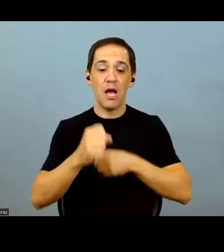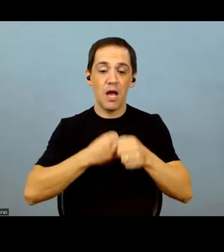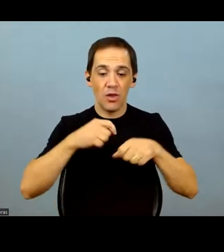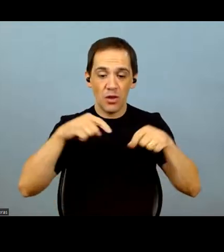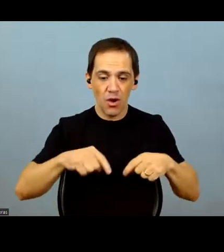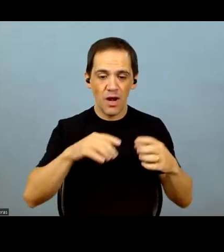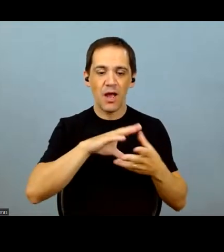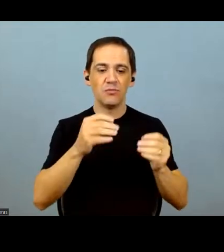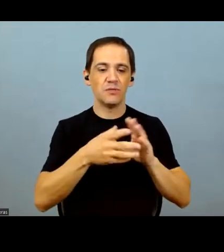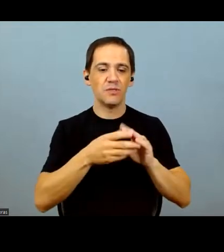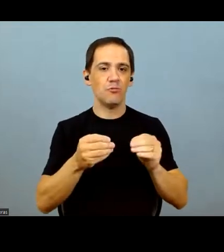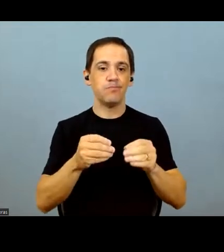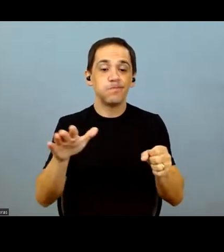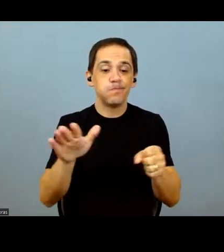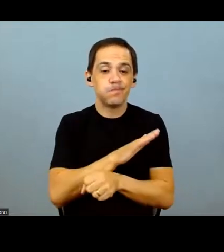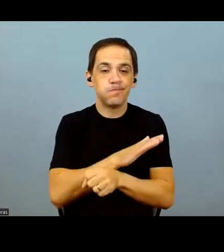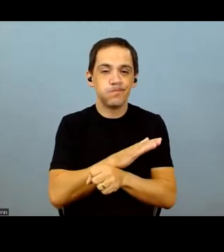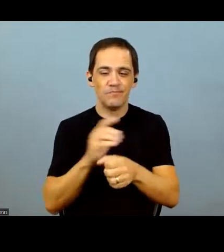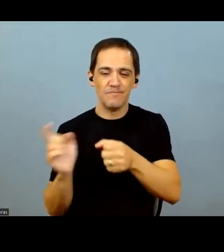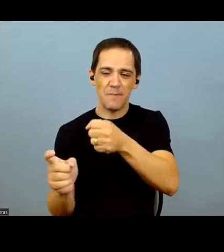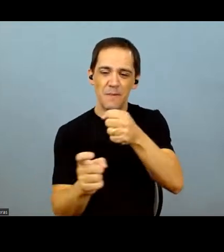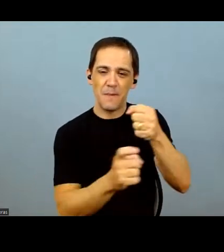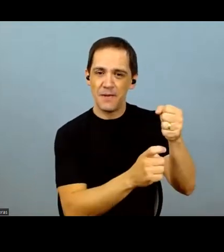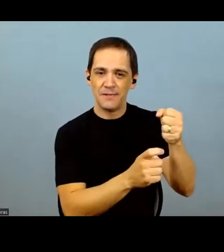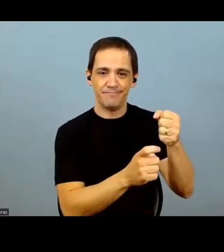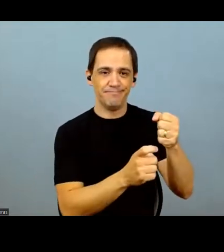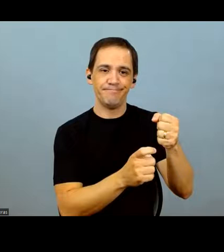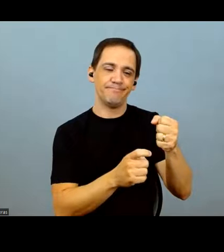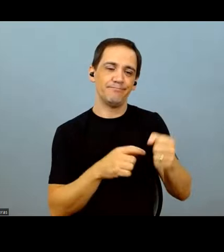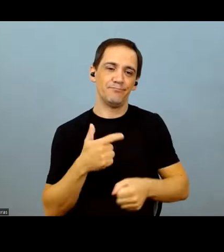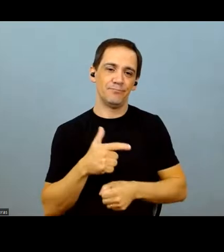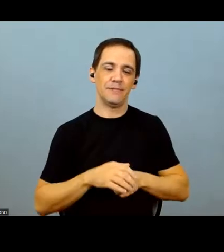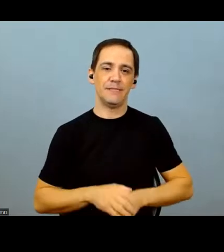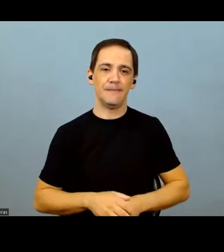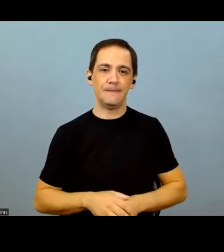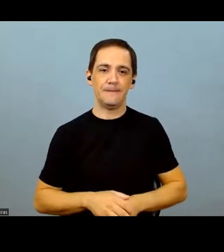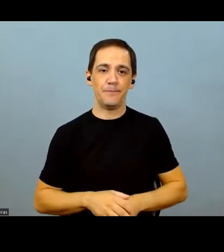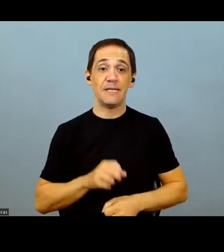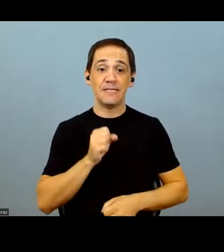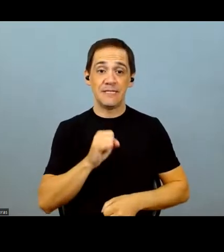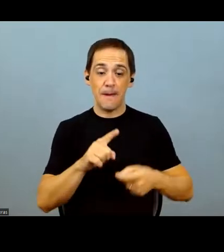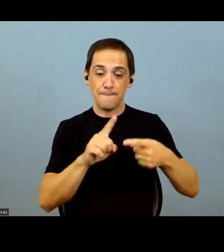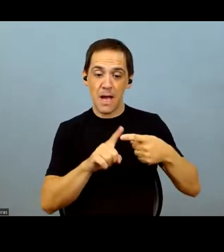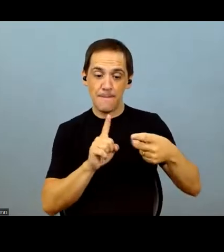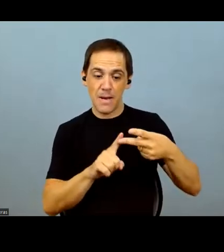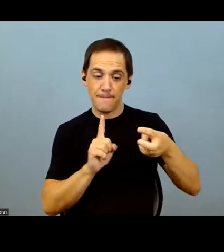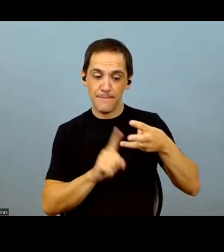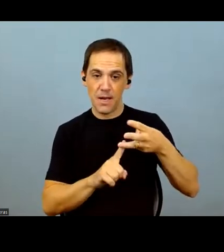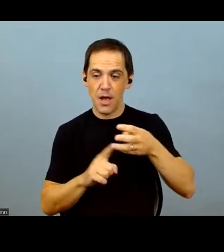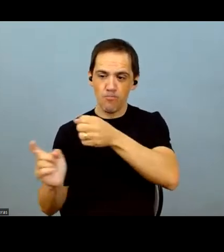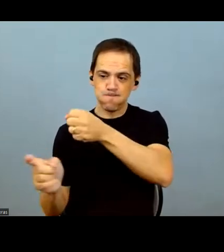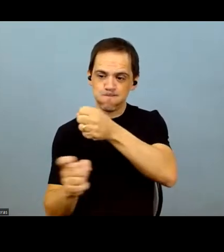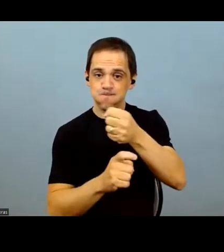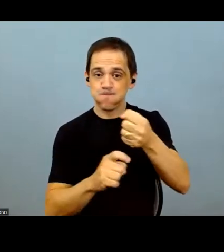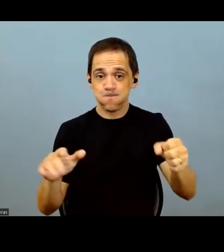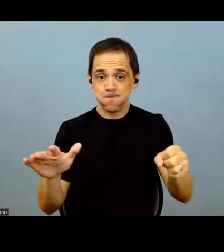having a full crop in cotton. When we have the full crop in the three products,